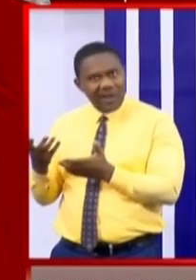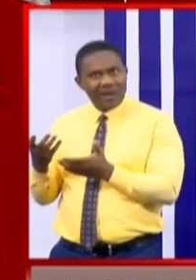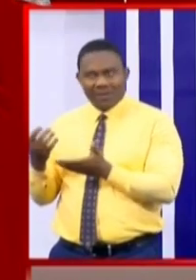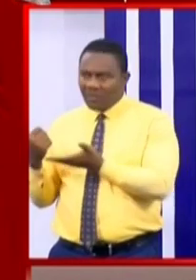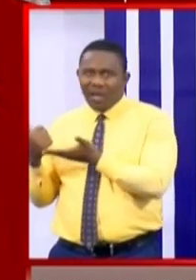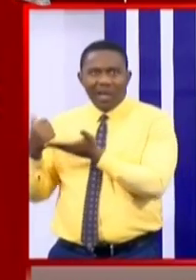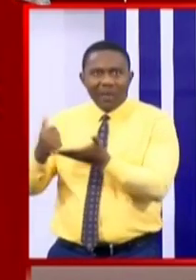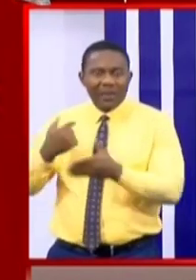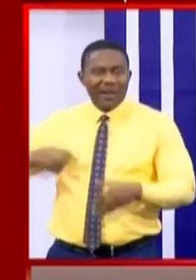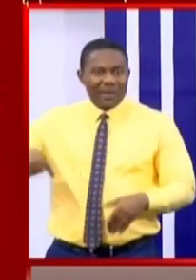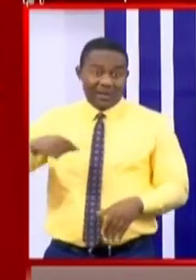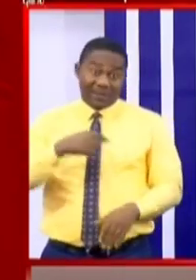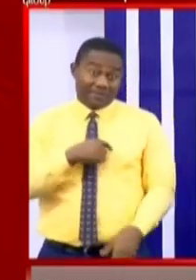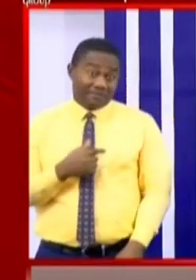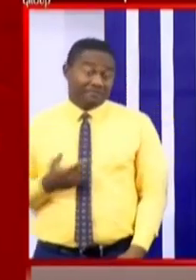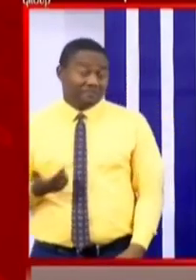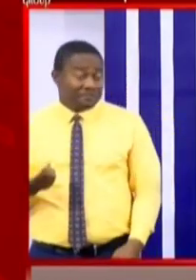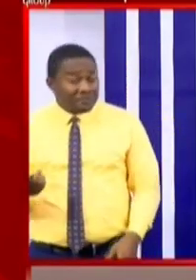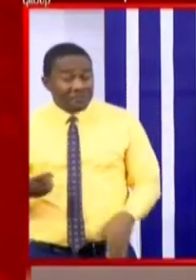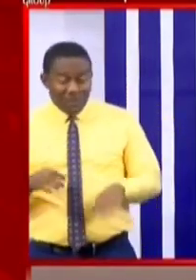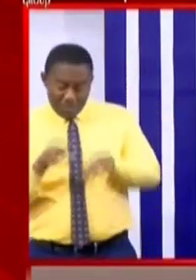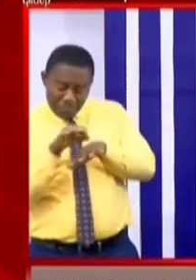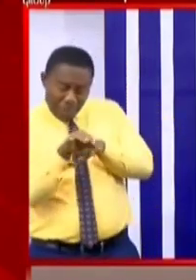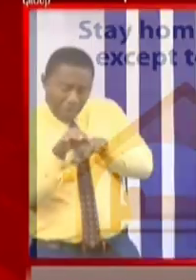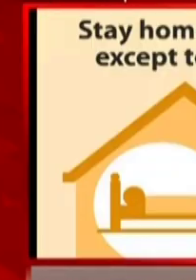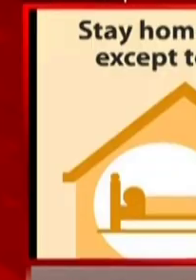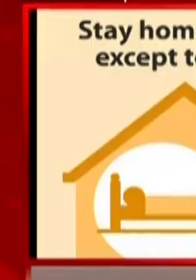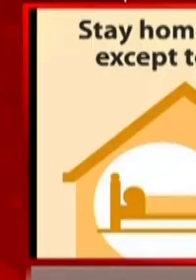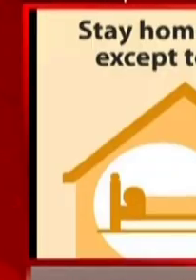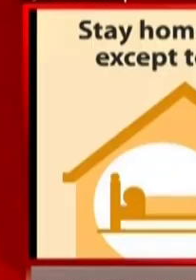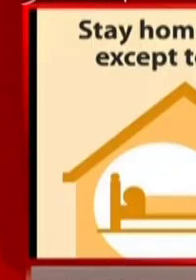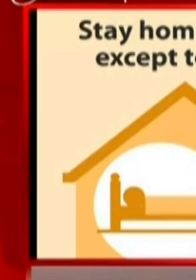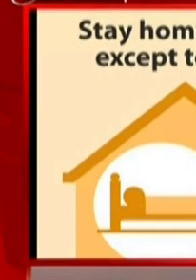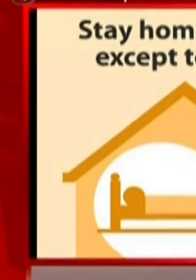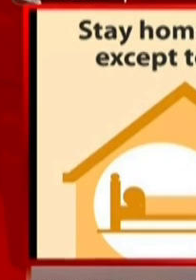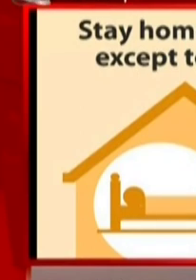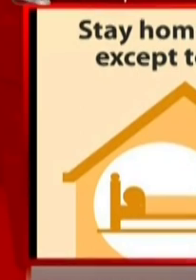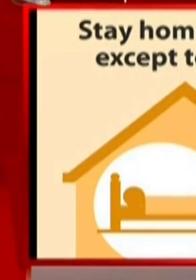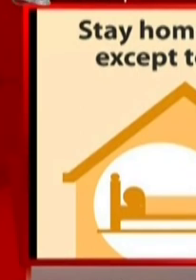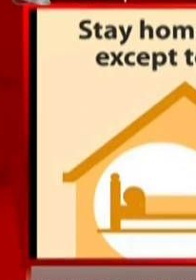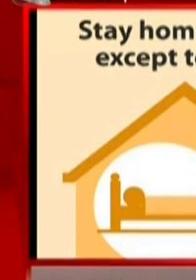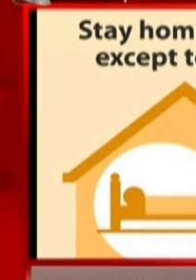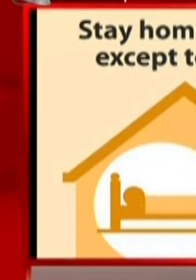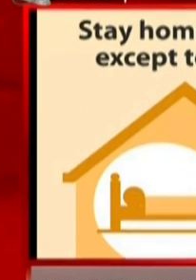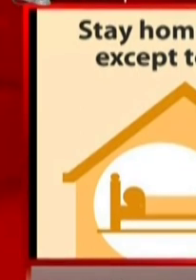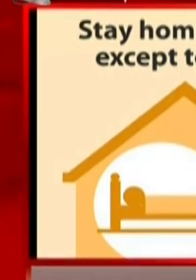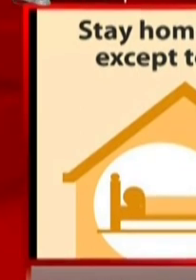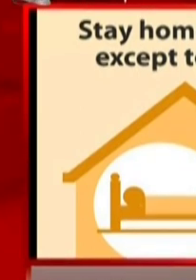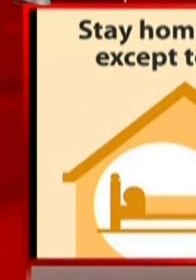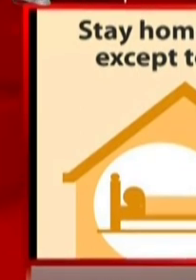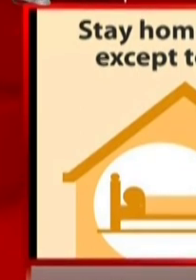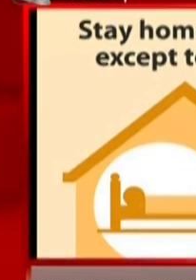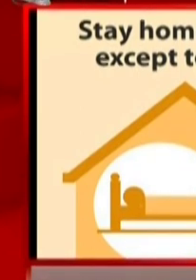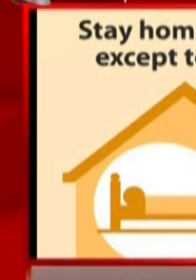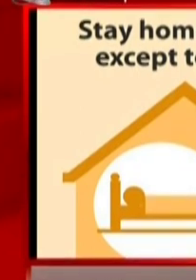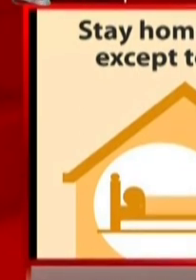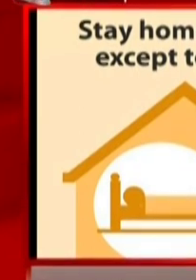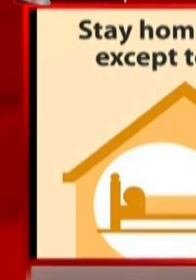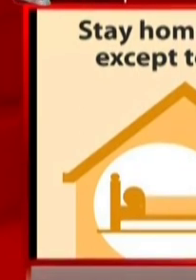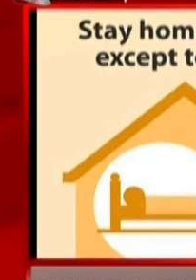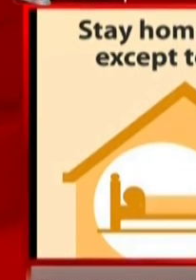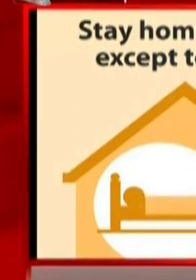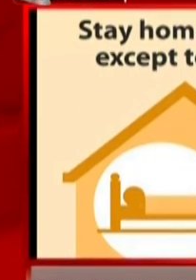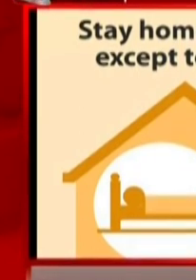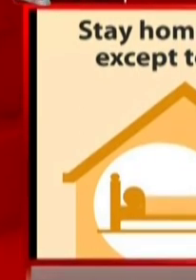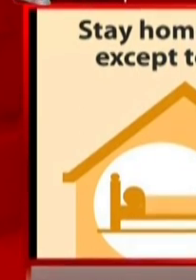this. We may do our own pedicure or manicure at home. Remember the hashtag remains stay at home. Wash your hand regularly